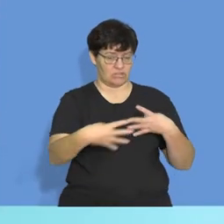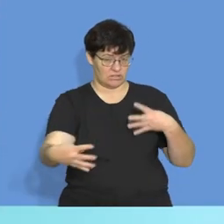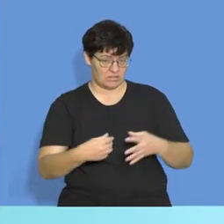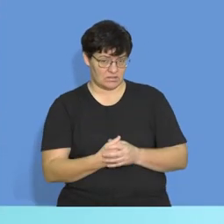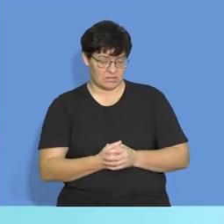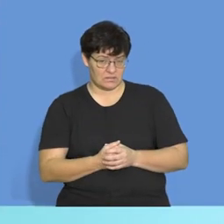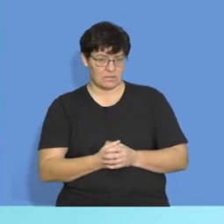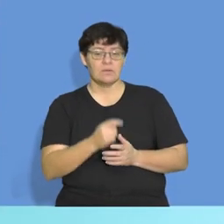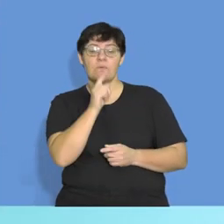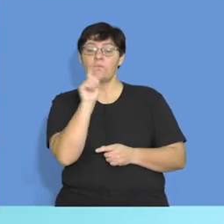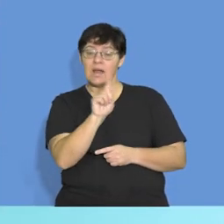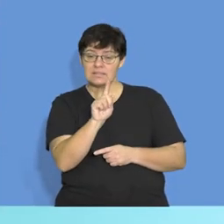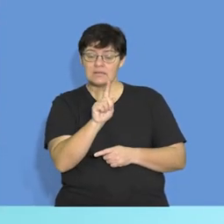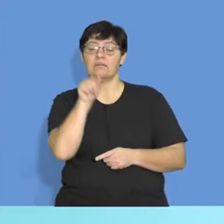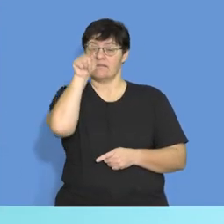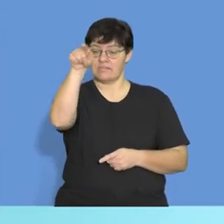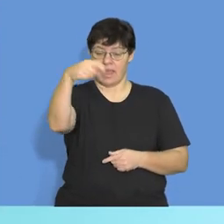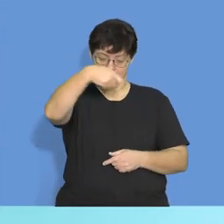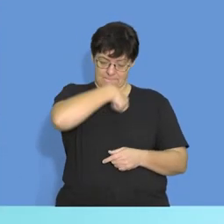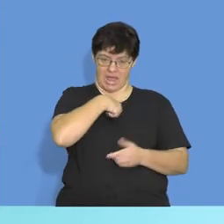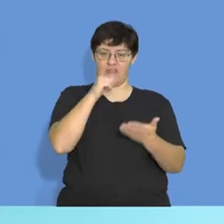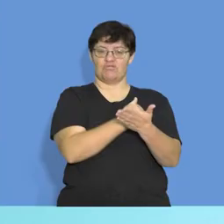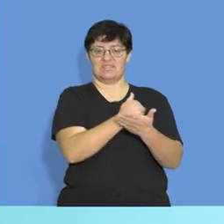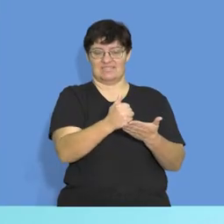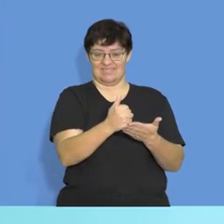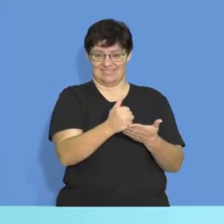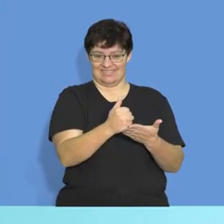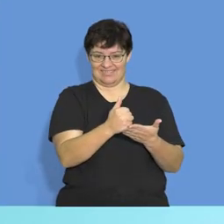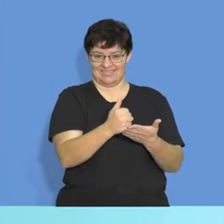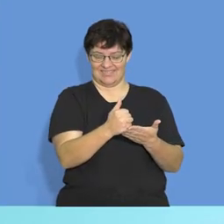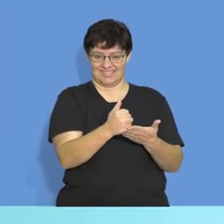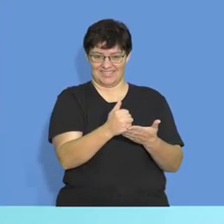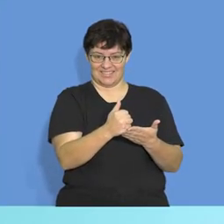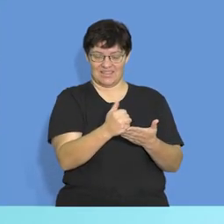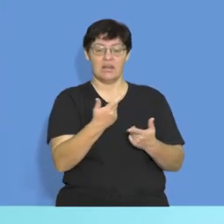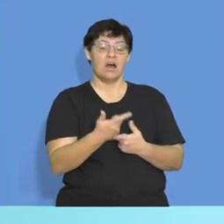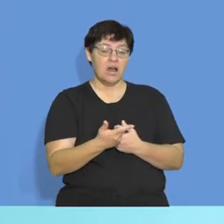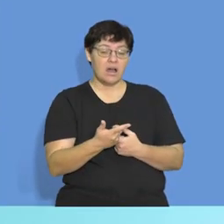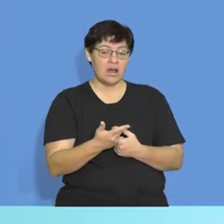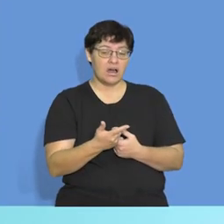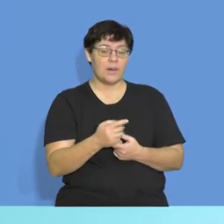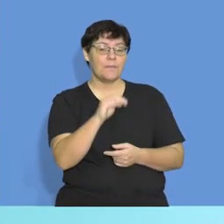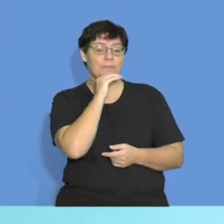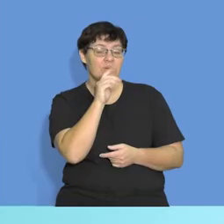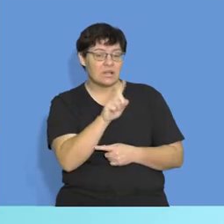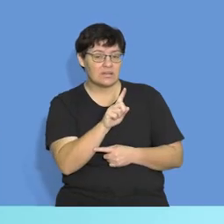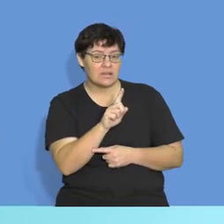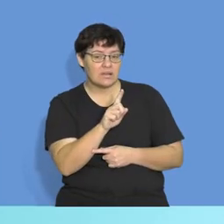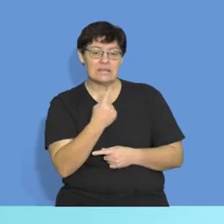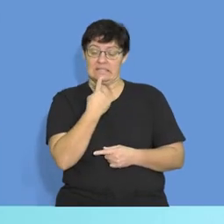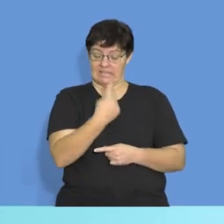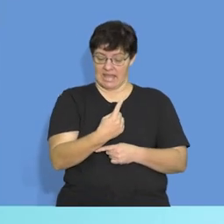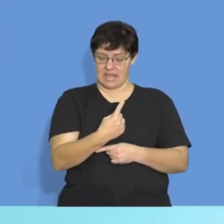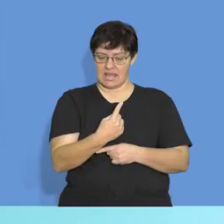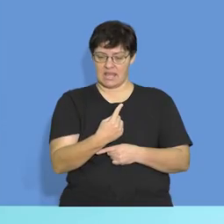on credit sales. This is very, very important. The moment the question directs you